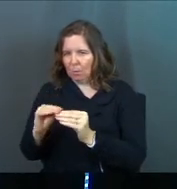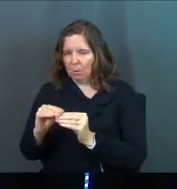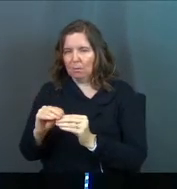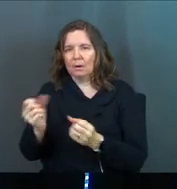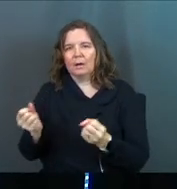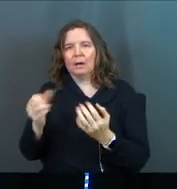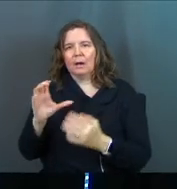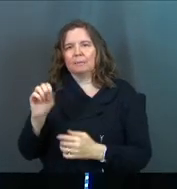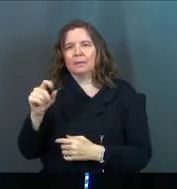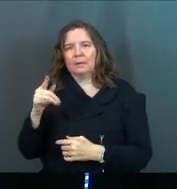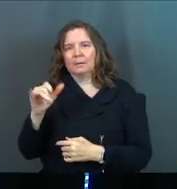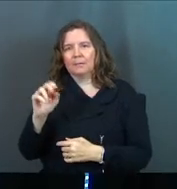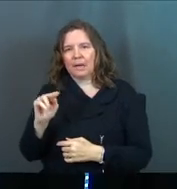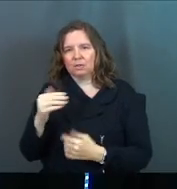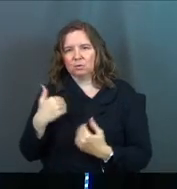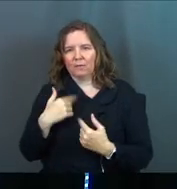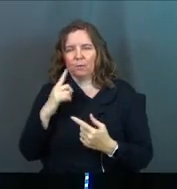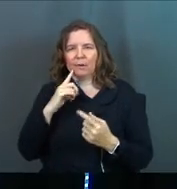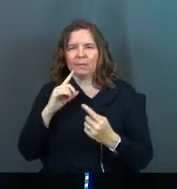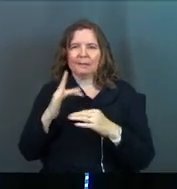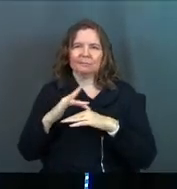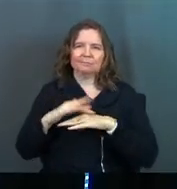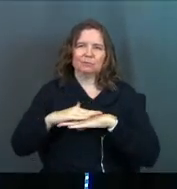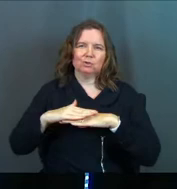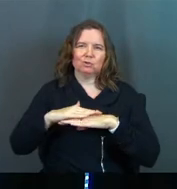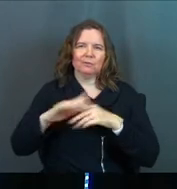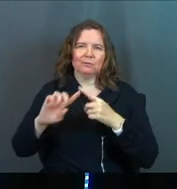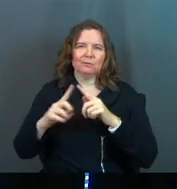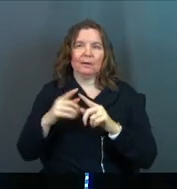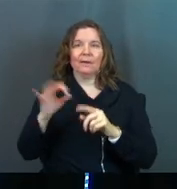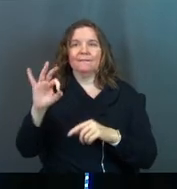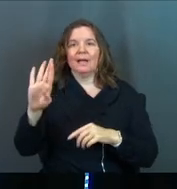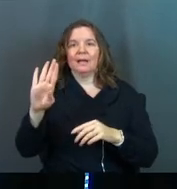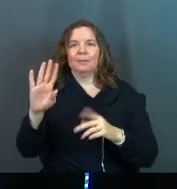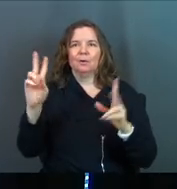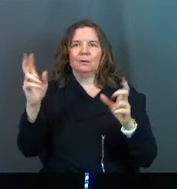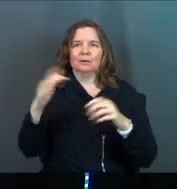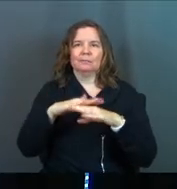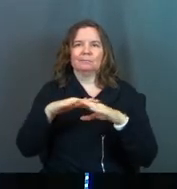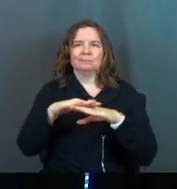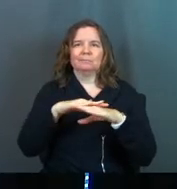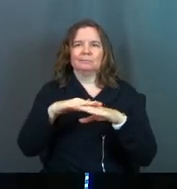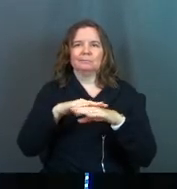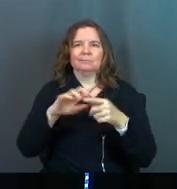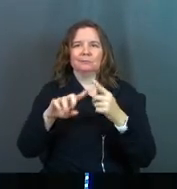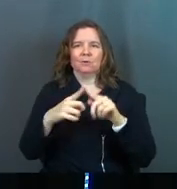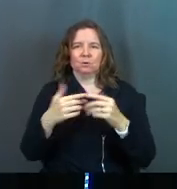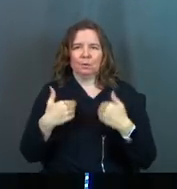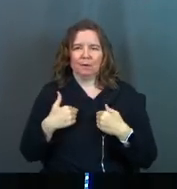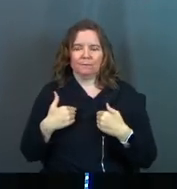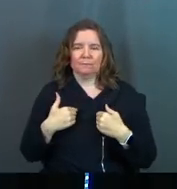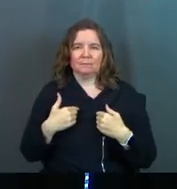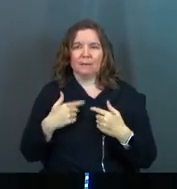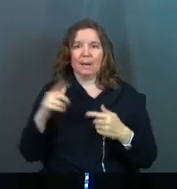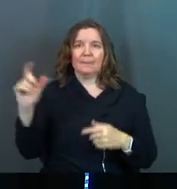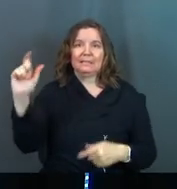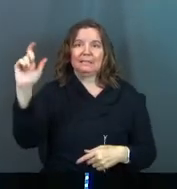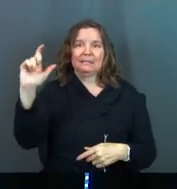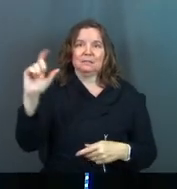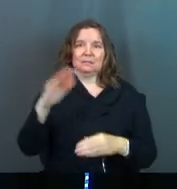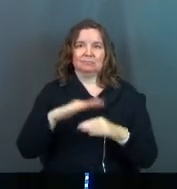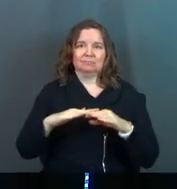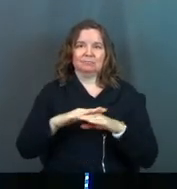How many companions do you have? How many Facebook companions do you have? How many Instagram